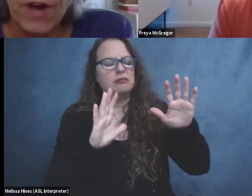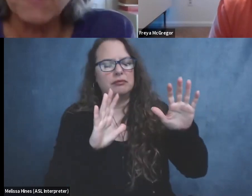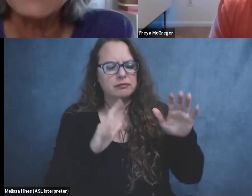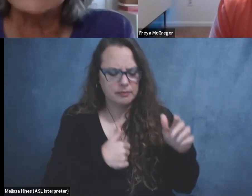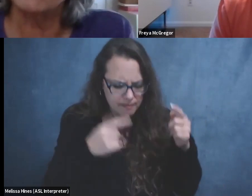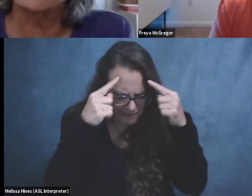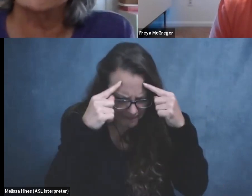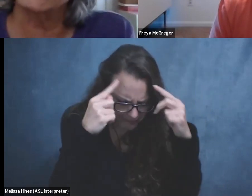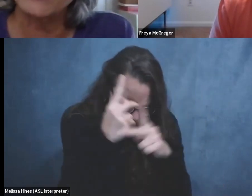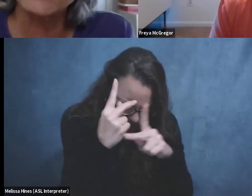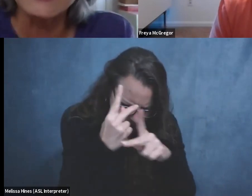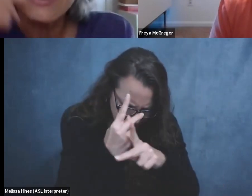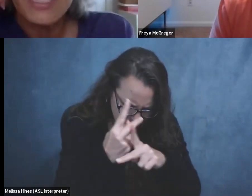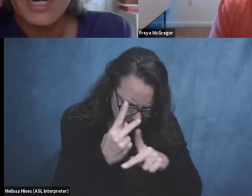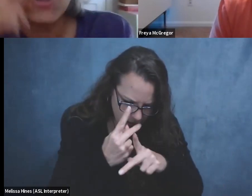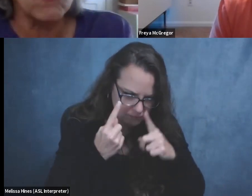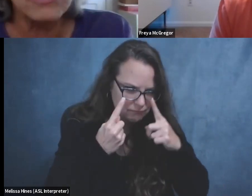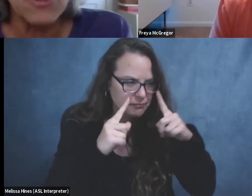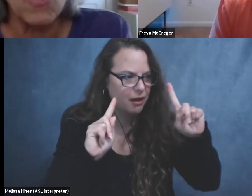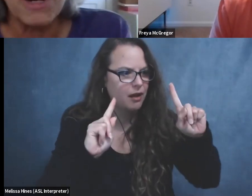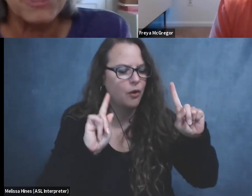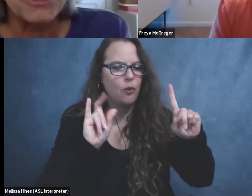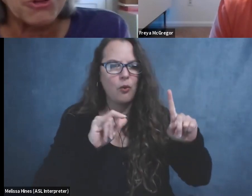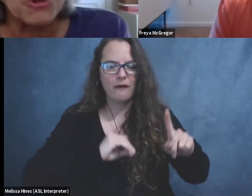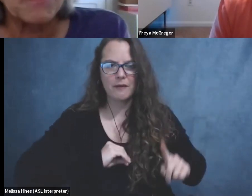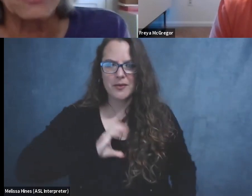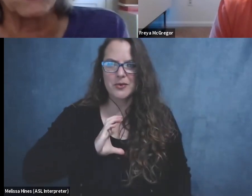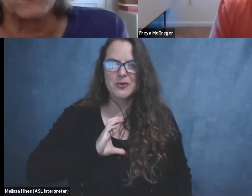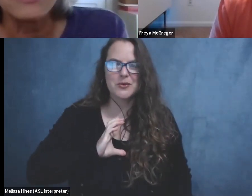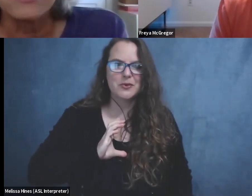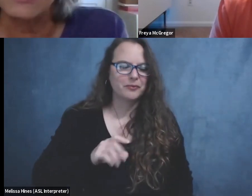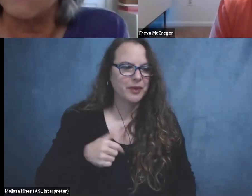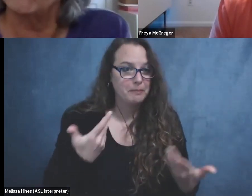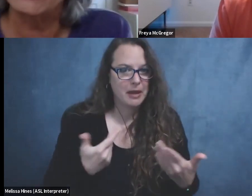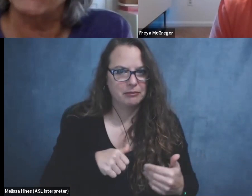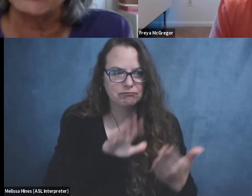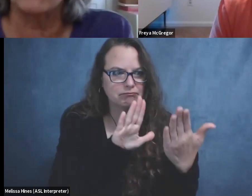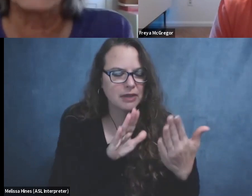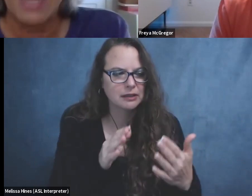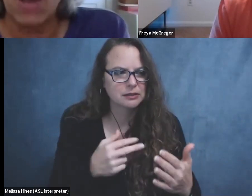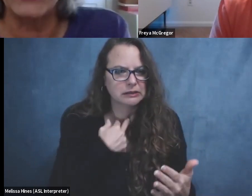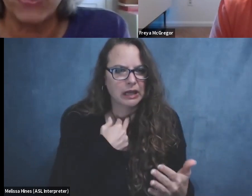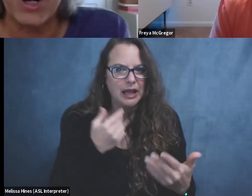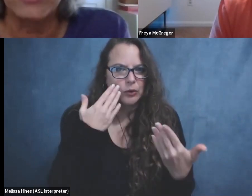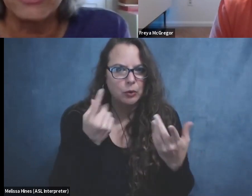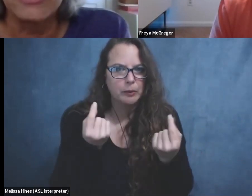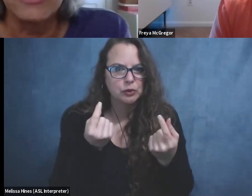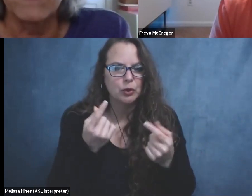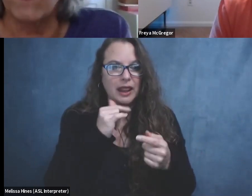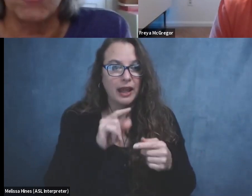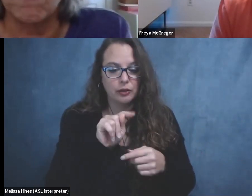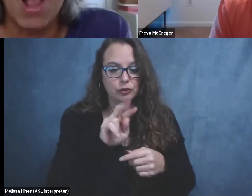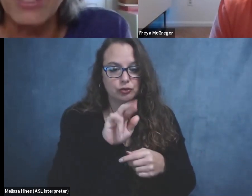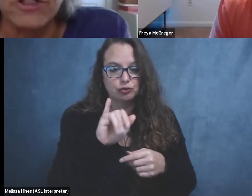may find myself in a situation and I don't really know what I'm going to do. I'm like, Oh, like I'm really good at going down a trail